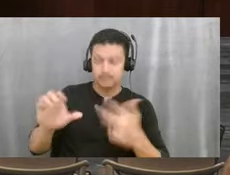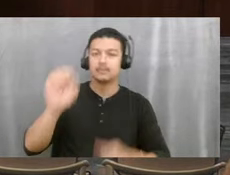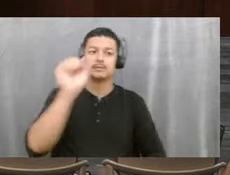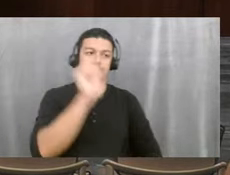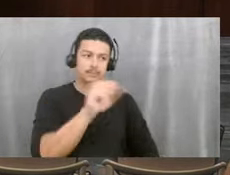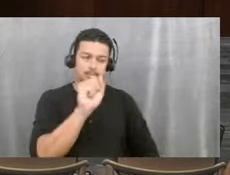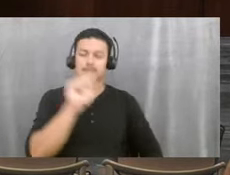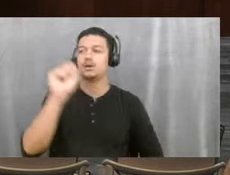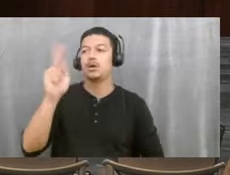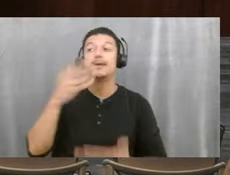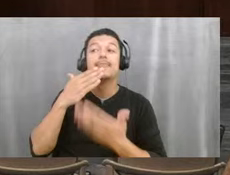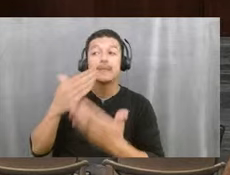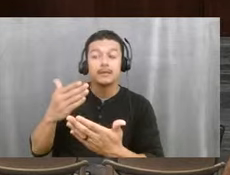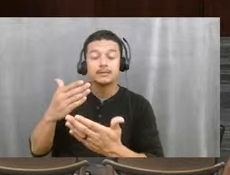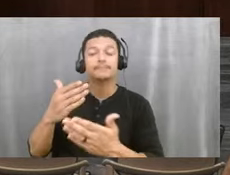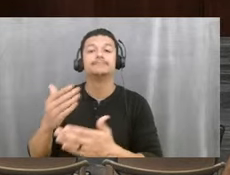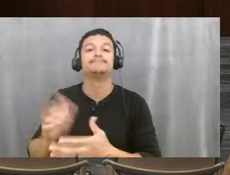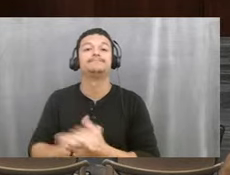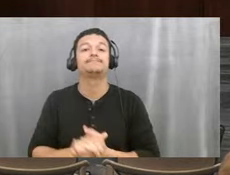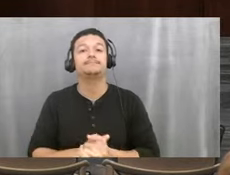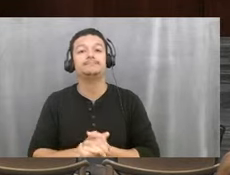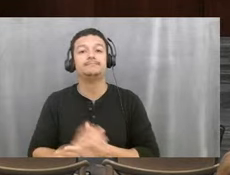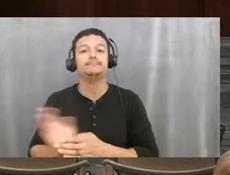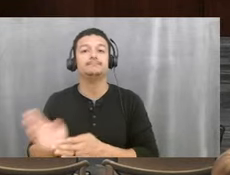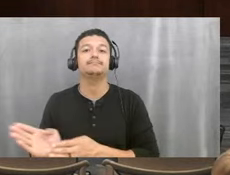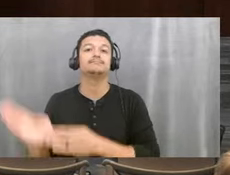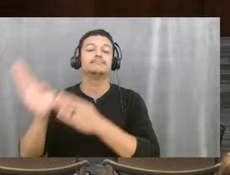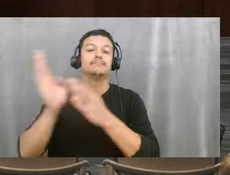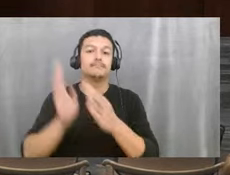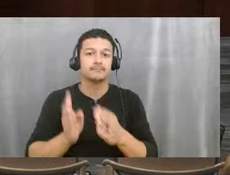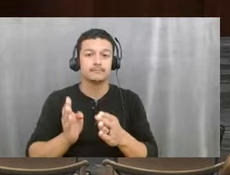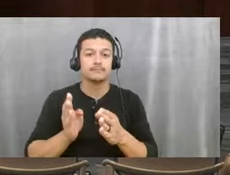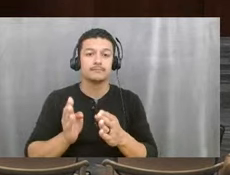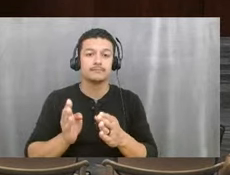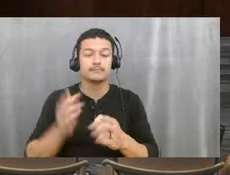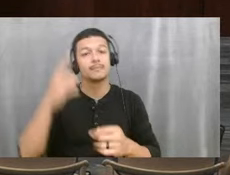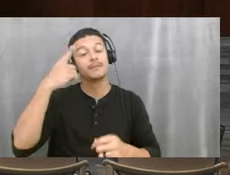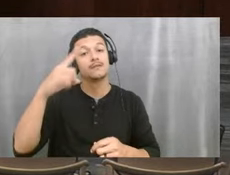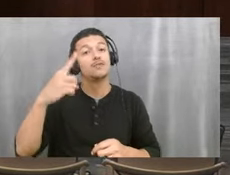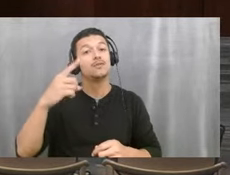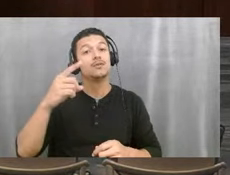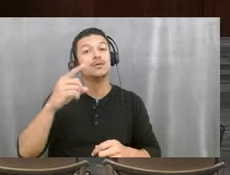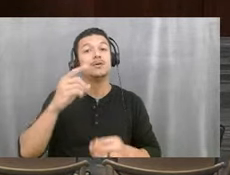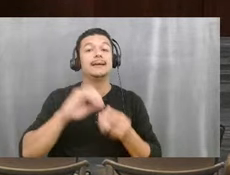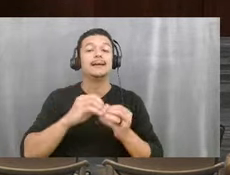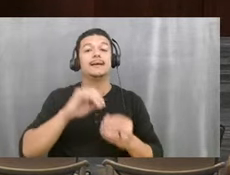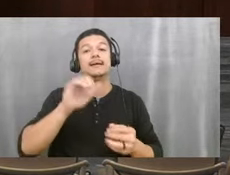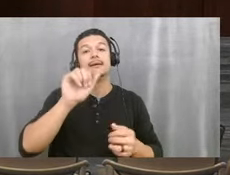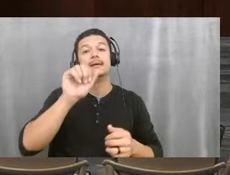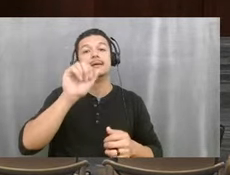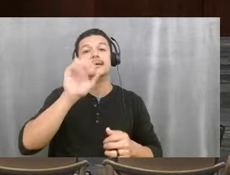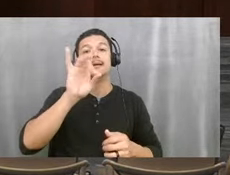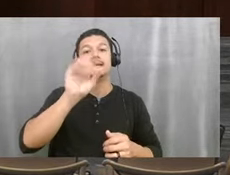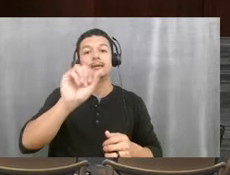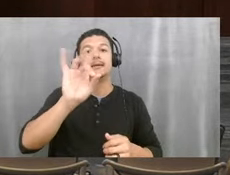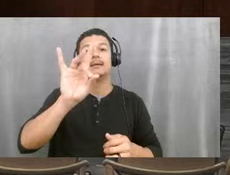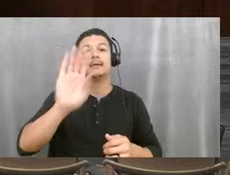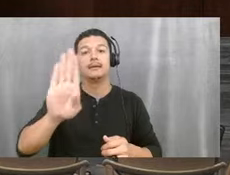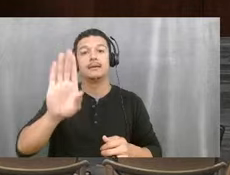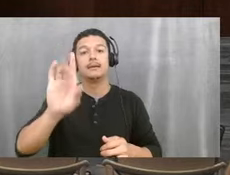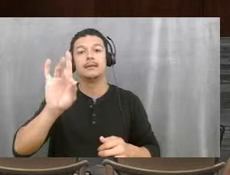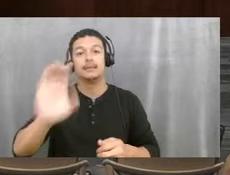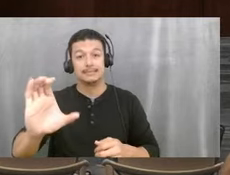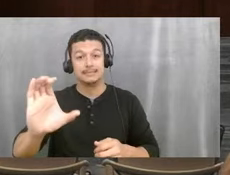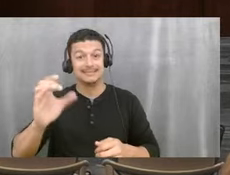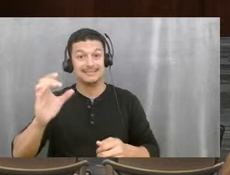Thank you. All right. For items 8A, 8B, 8C, as to this matter, I have